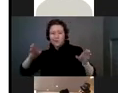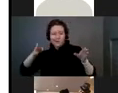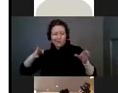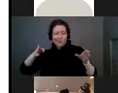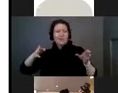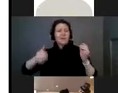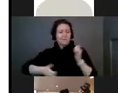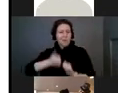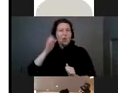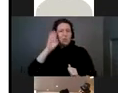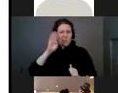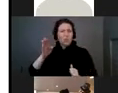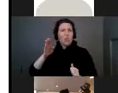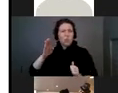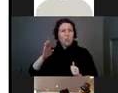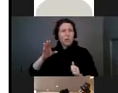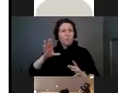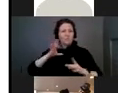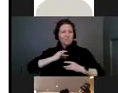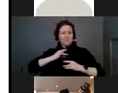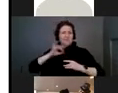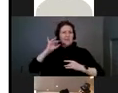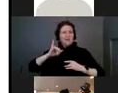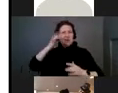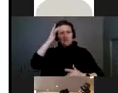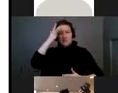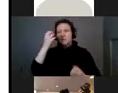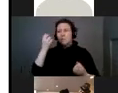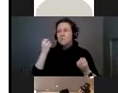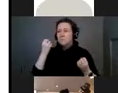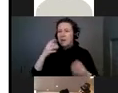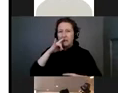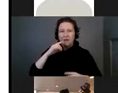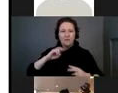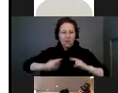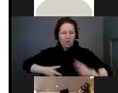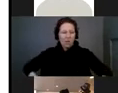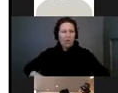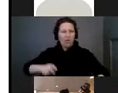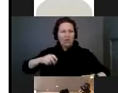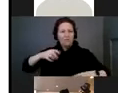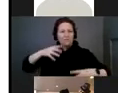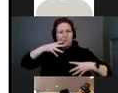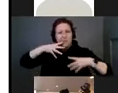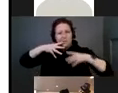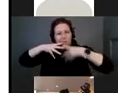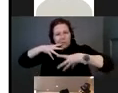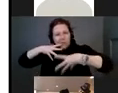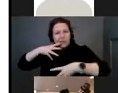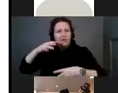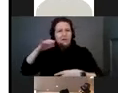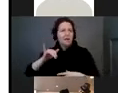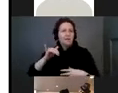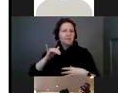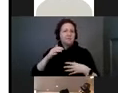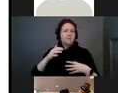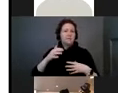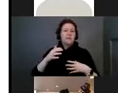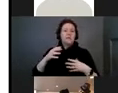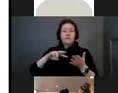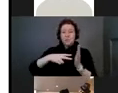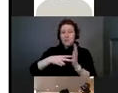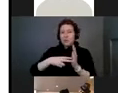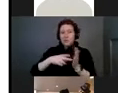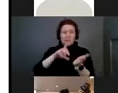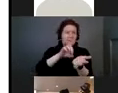kids are shedding this at any given time. So, we really want providers to know that any kid who they are having